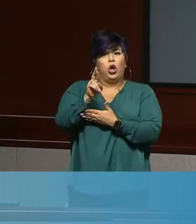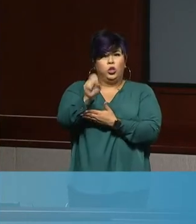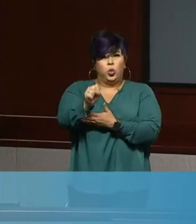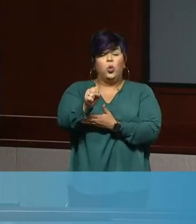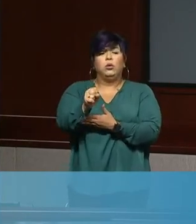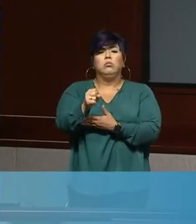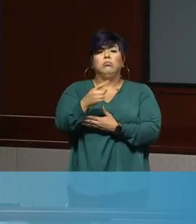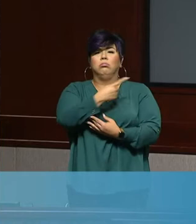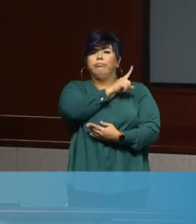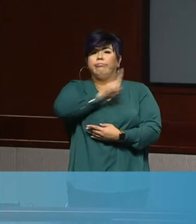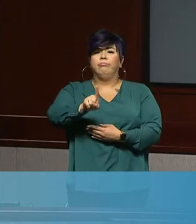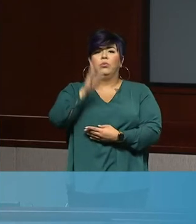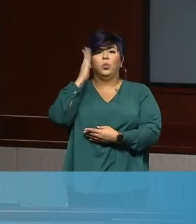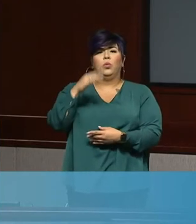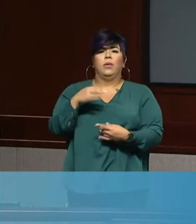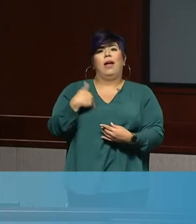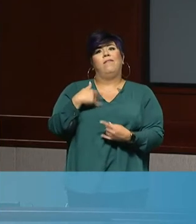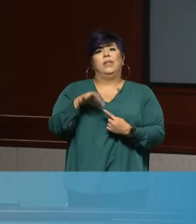announcement. Thank you.